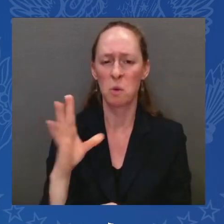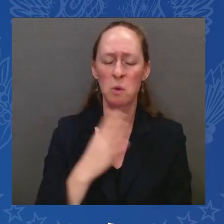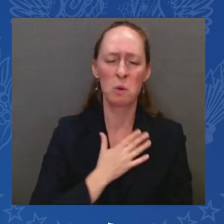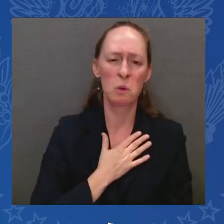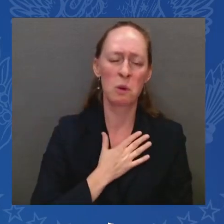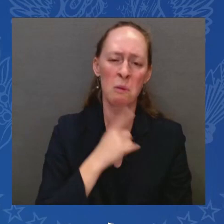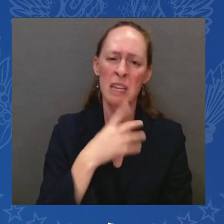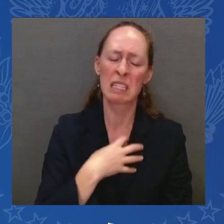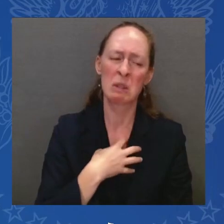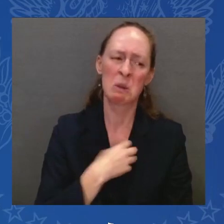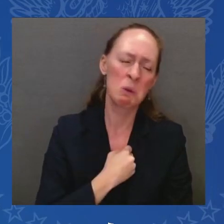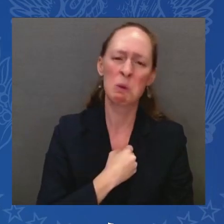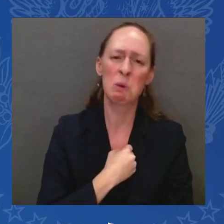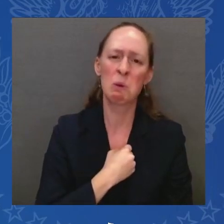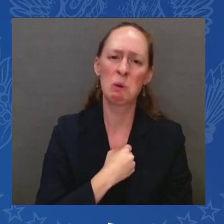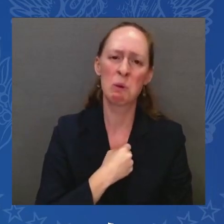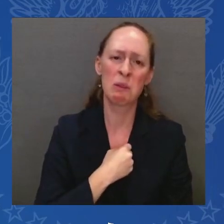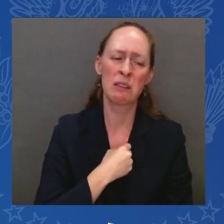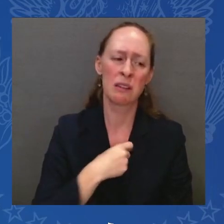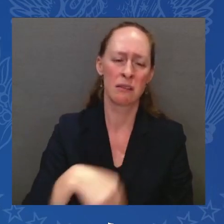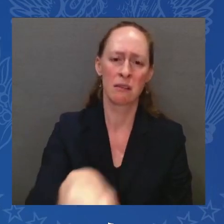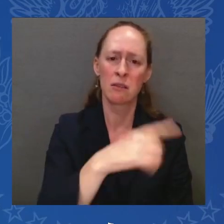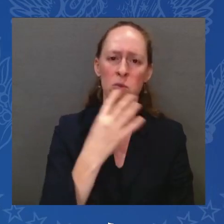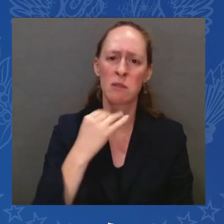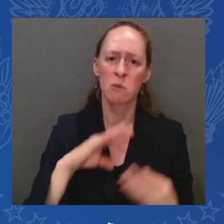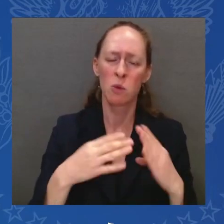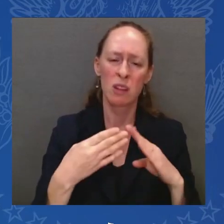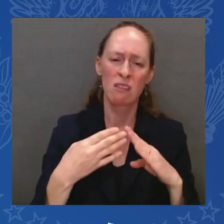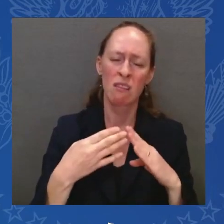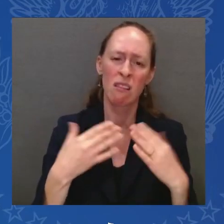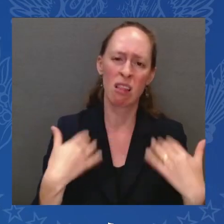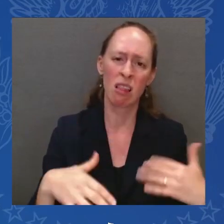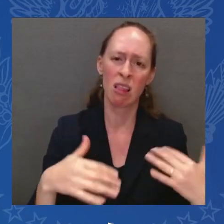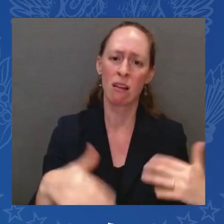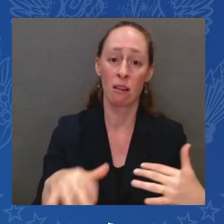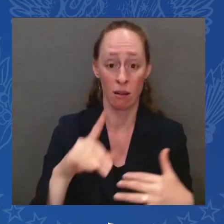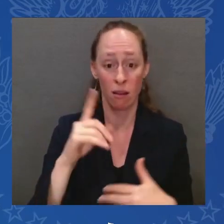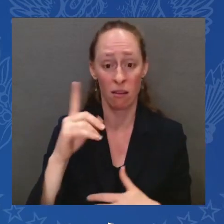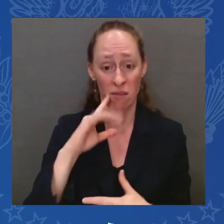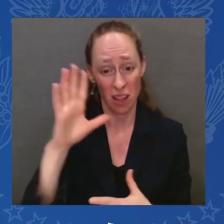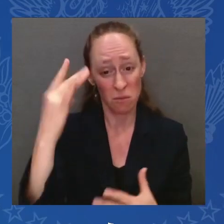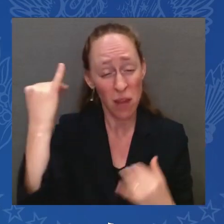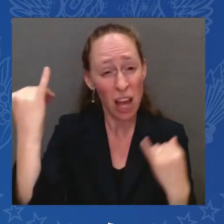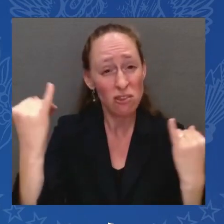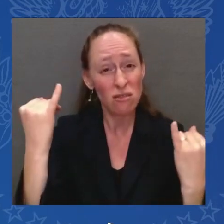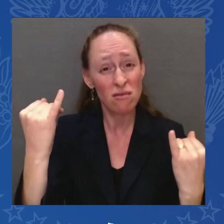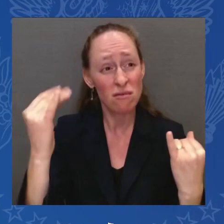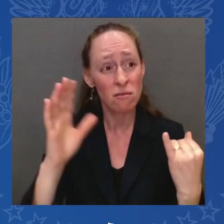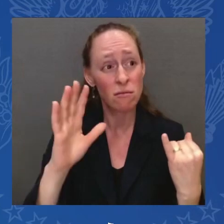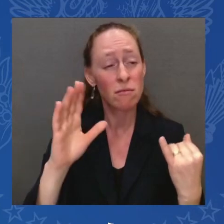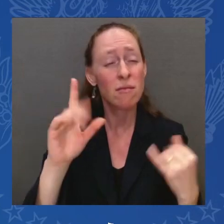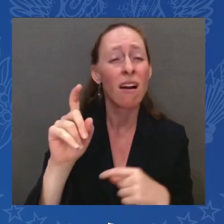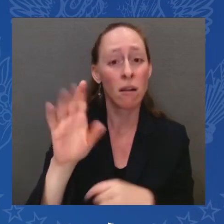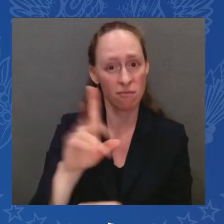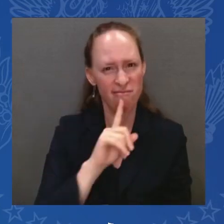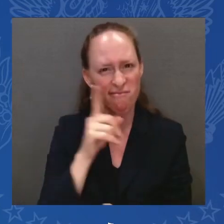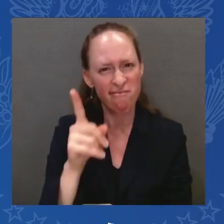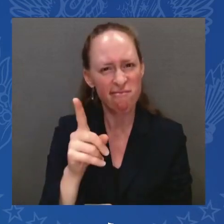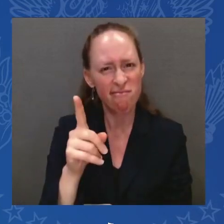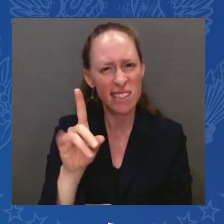of you have sent texts and calls this weekend checking in on loved ones. And I know too many of you received